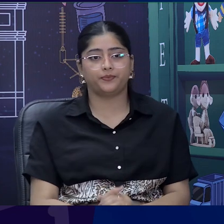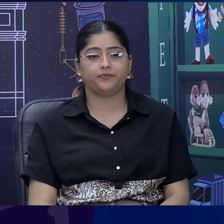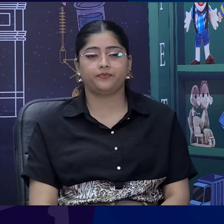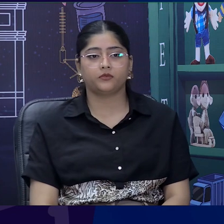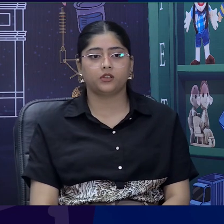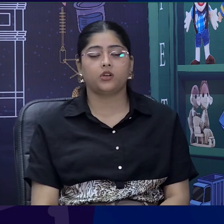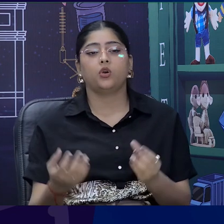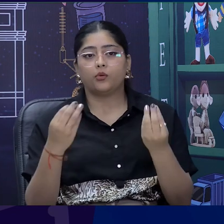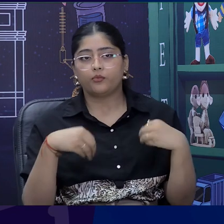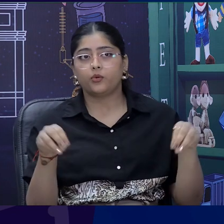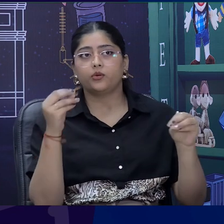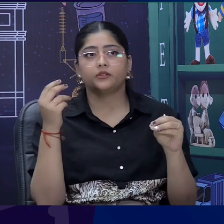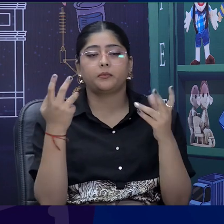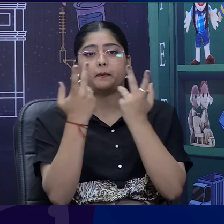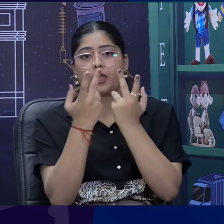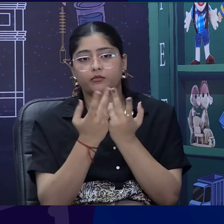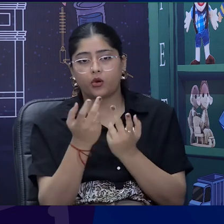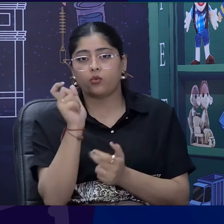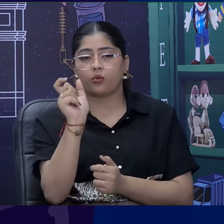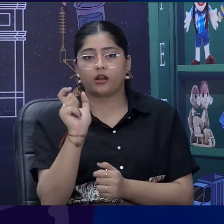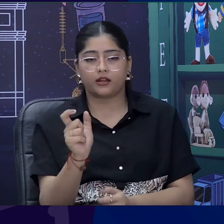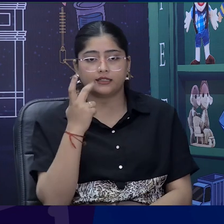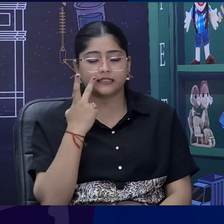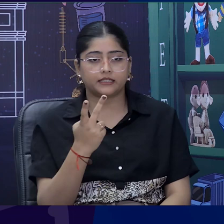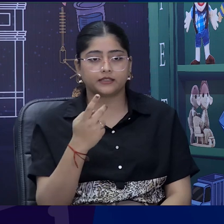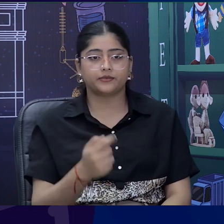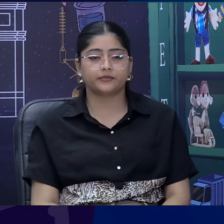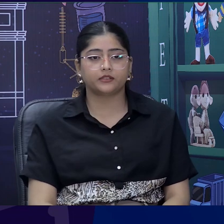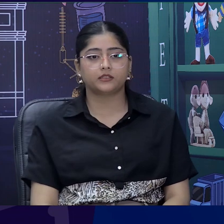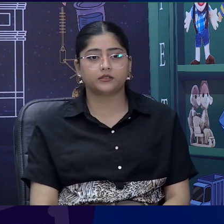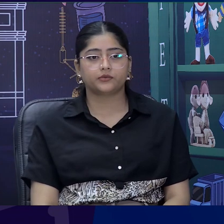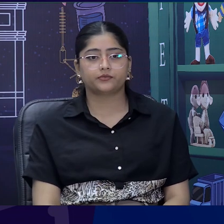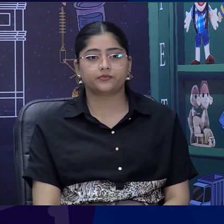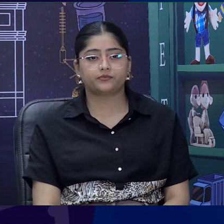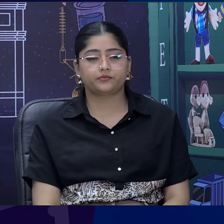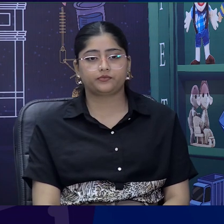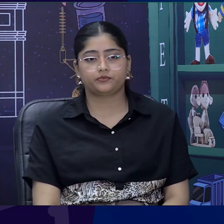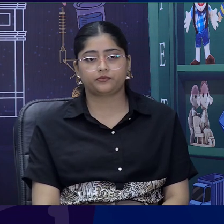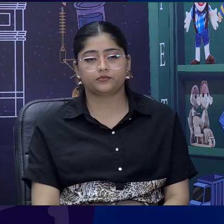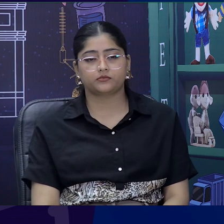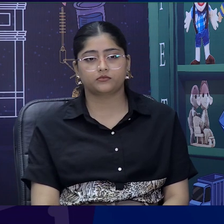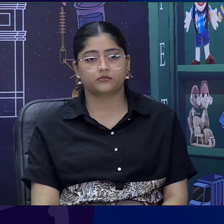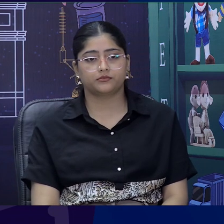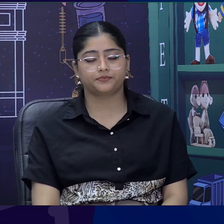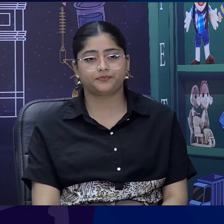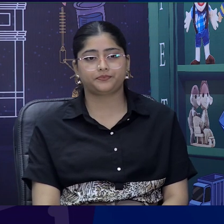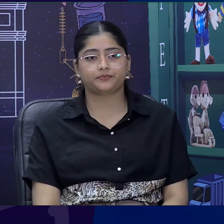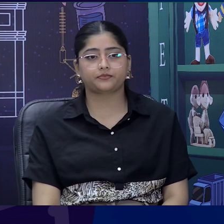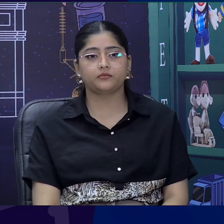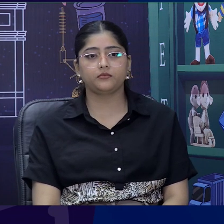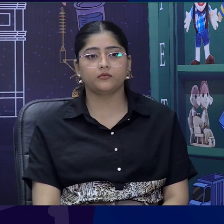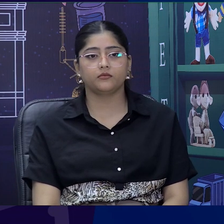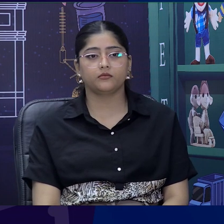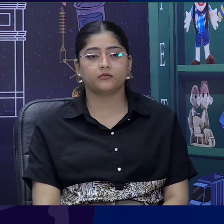more rhyming words which are from this poem. I would like you to see and go through these words like